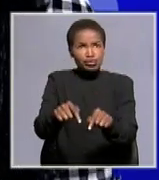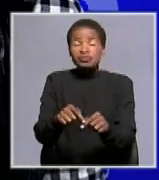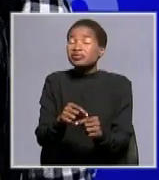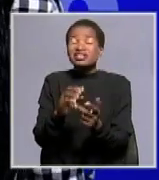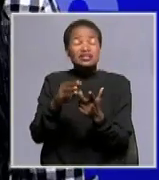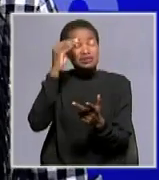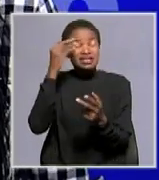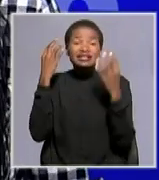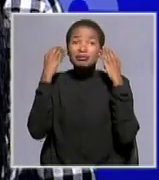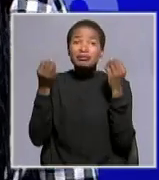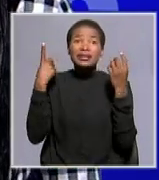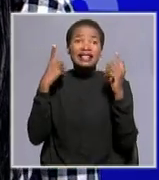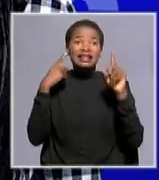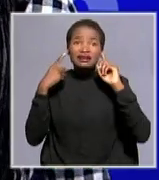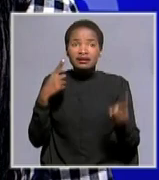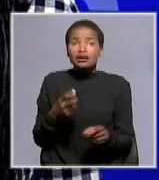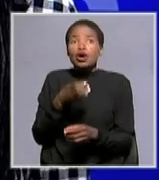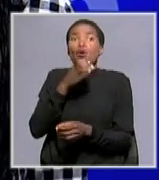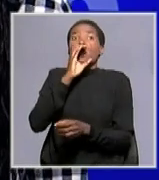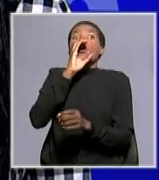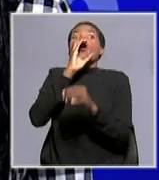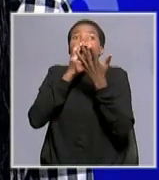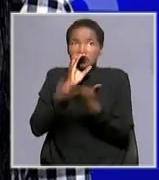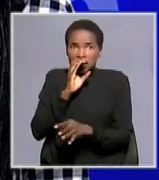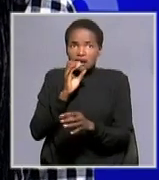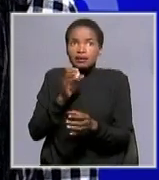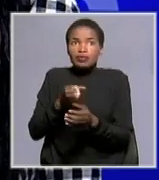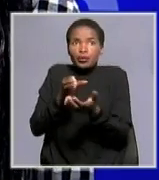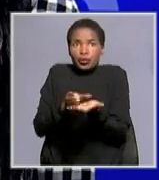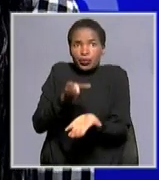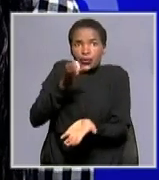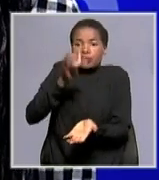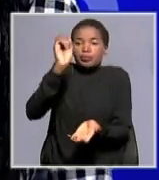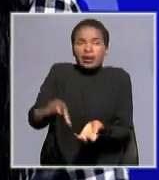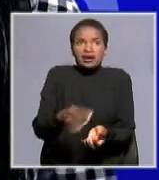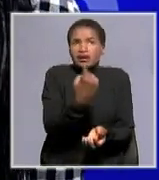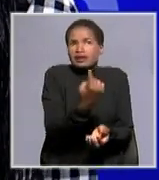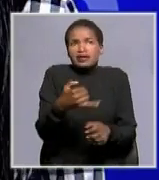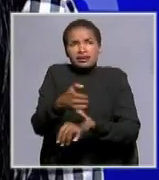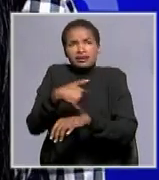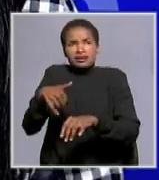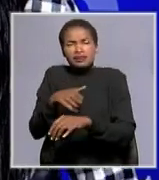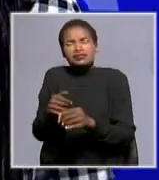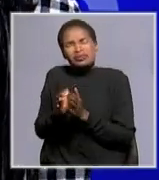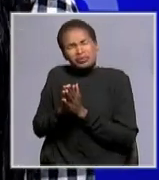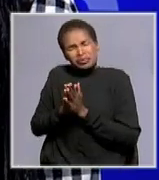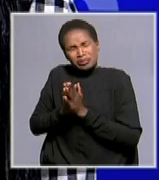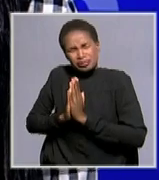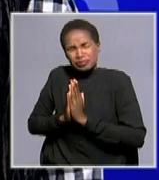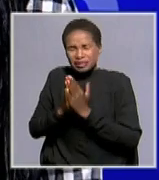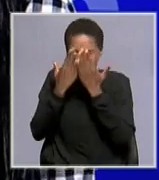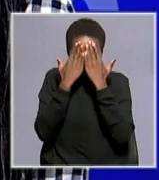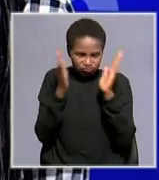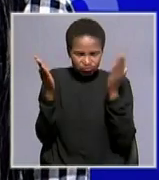bottles everywhere and so it was a good thing everybody got to learn something so let's spread out the message through more